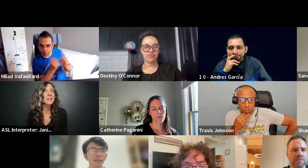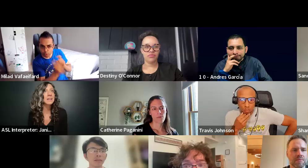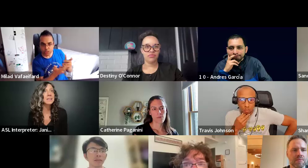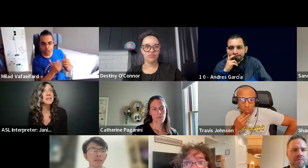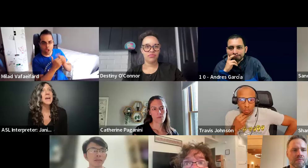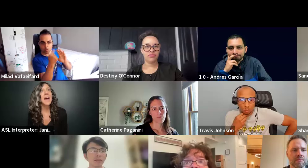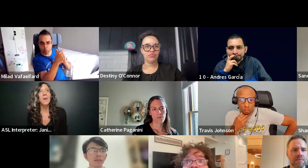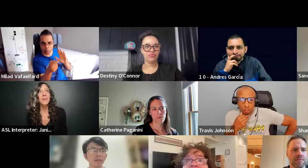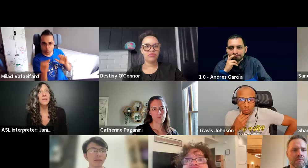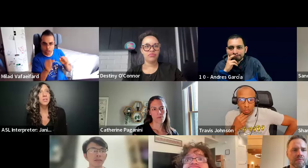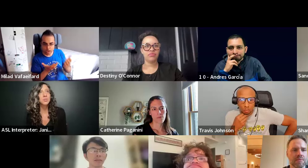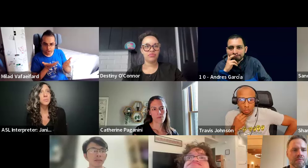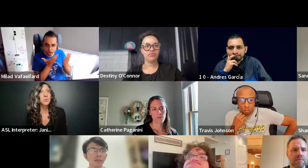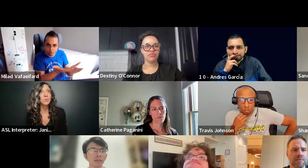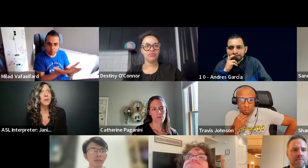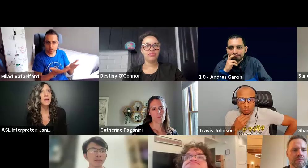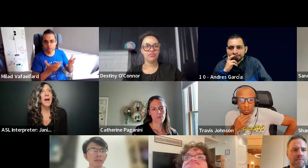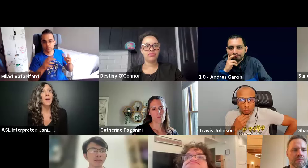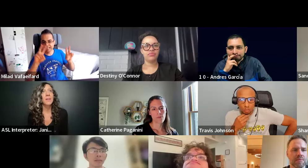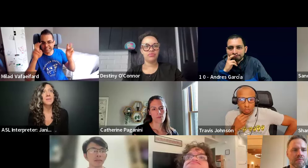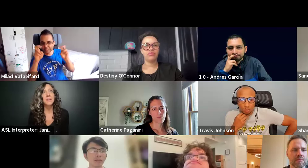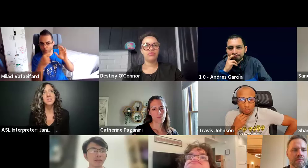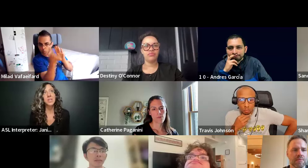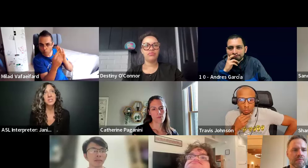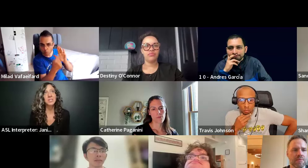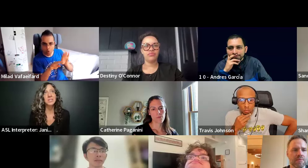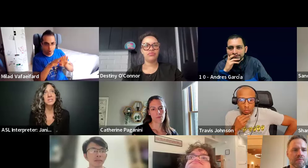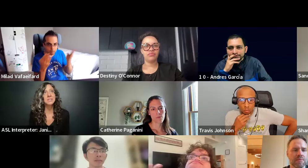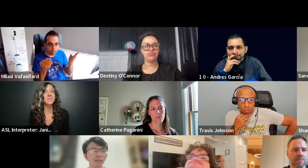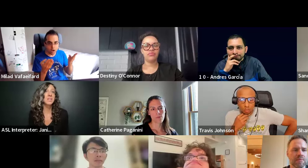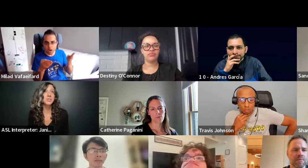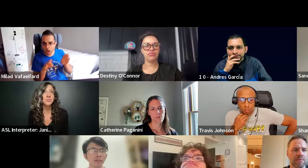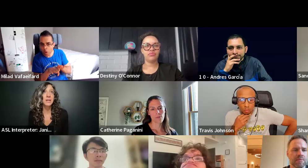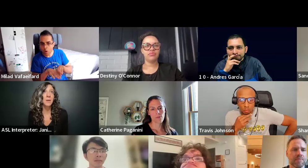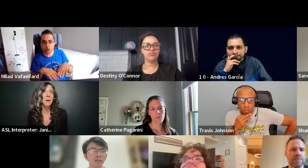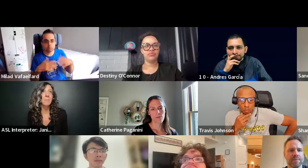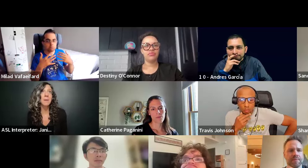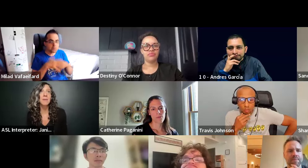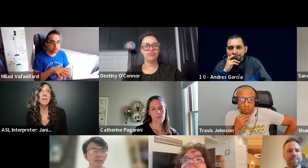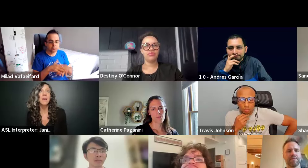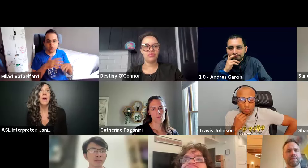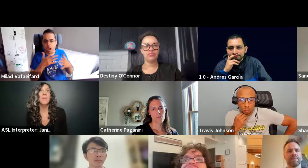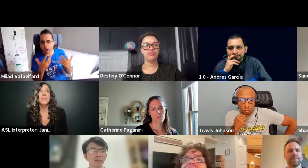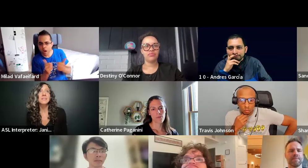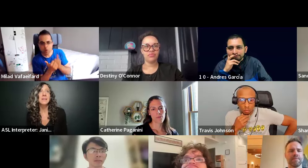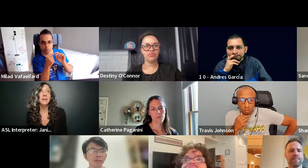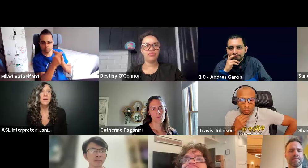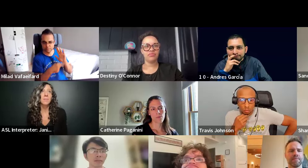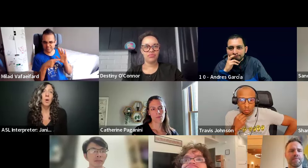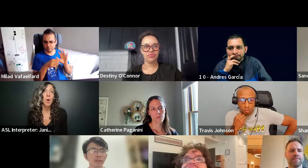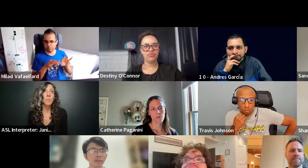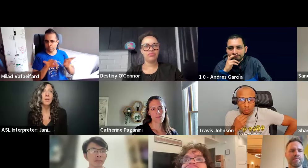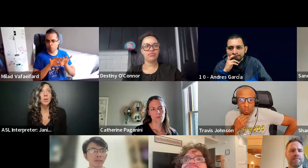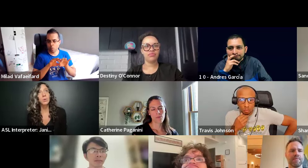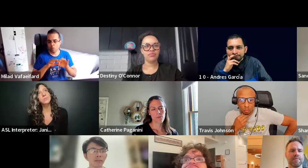functionality is, how they can contribute, how they can make suggestions, different issues that come up, maybe, um, things that,